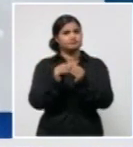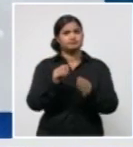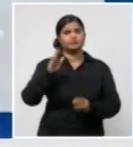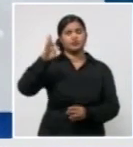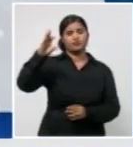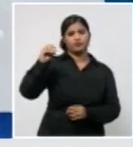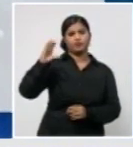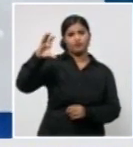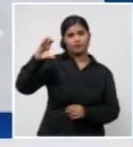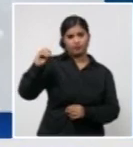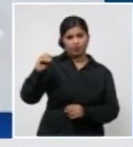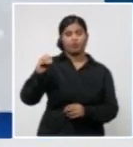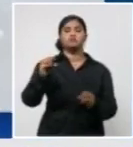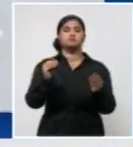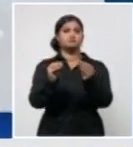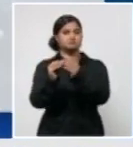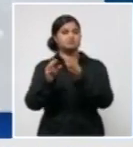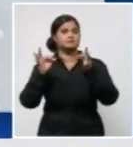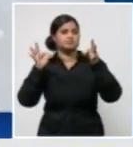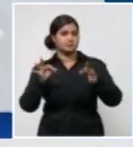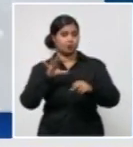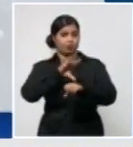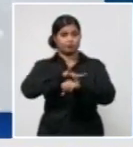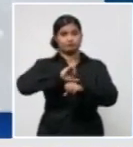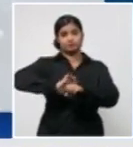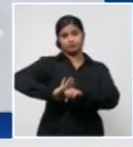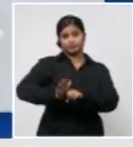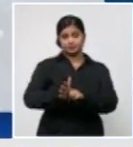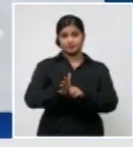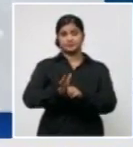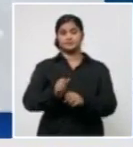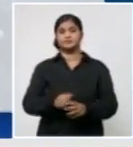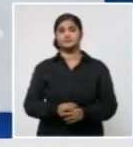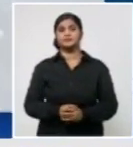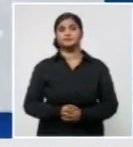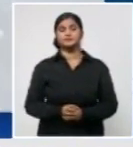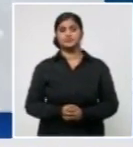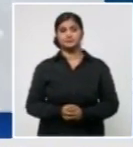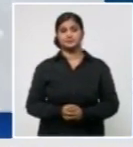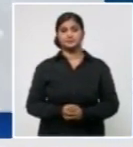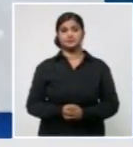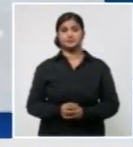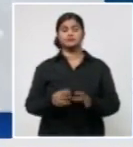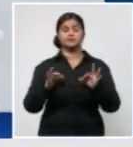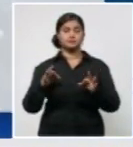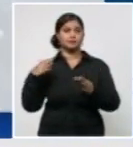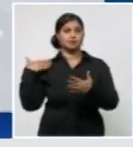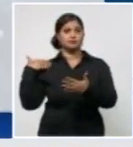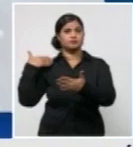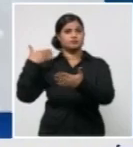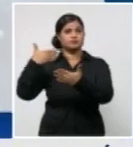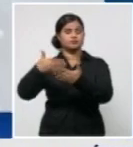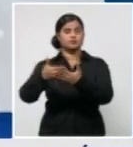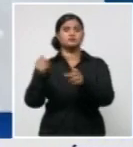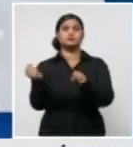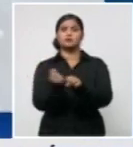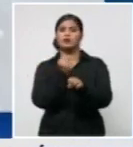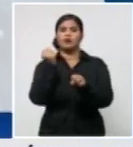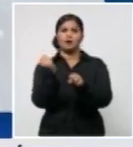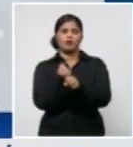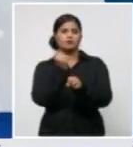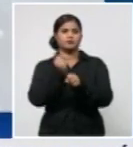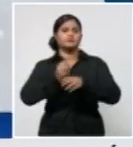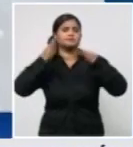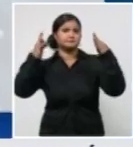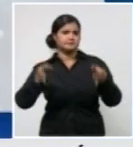areas where we have seen high rates of local transmission and where we are continuing to work in order to detect the highest